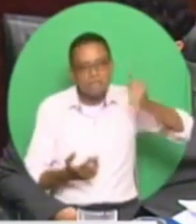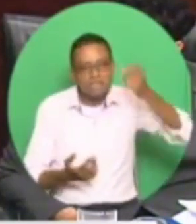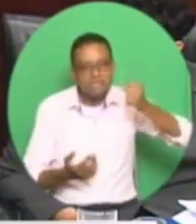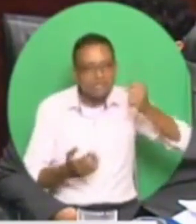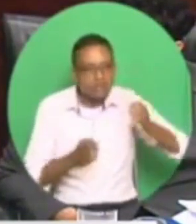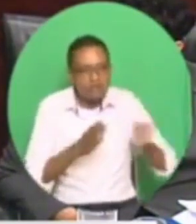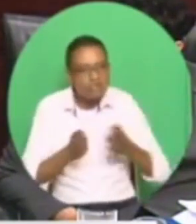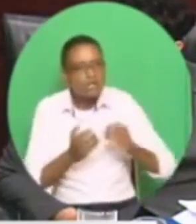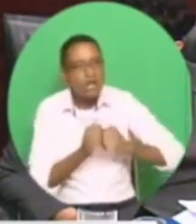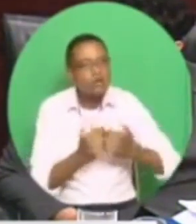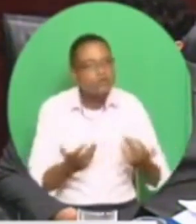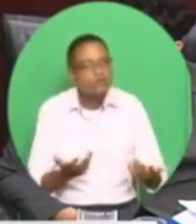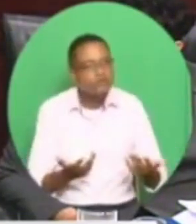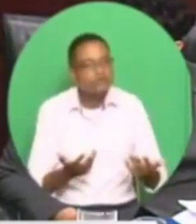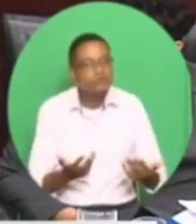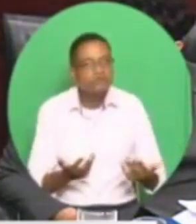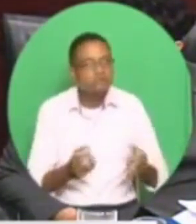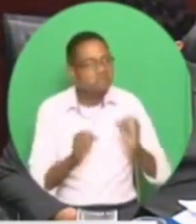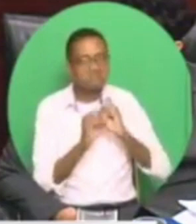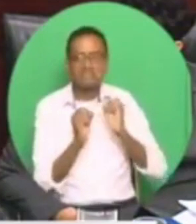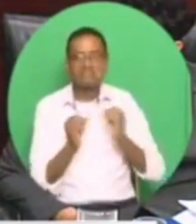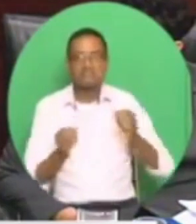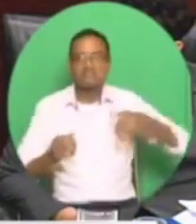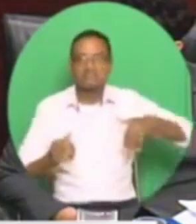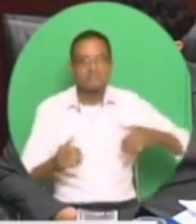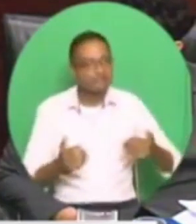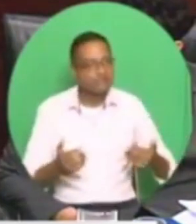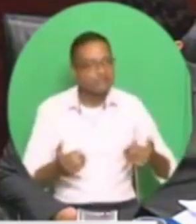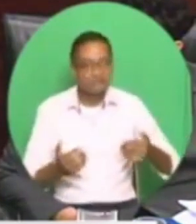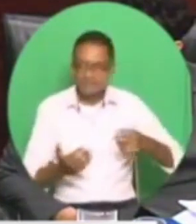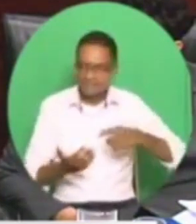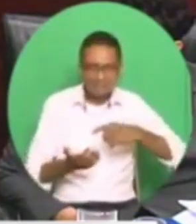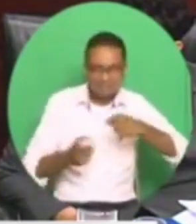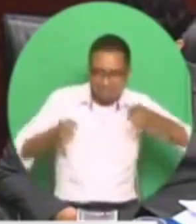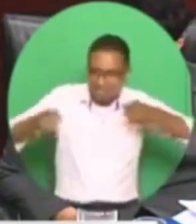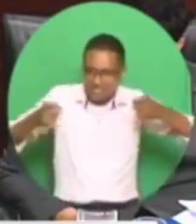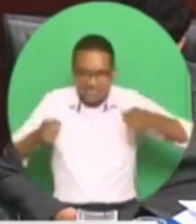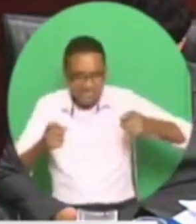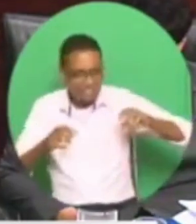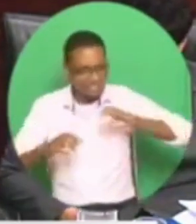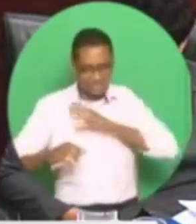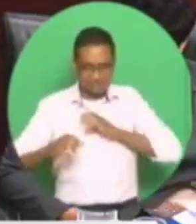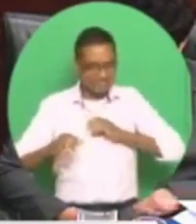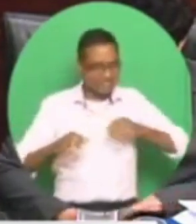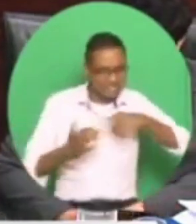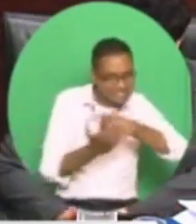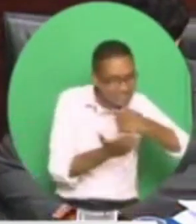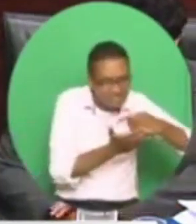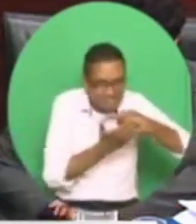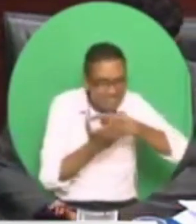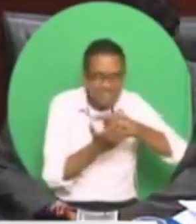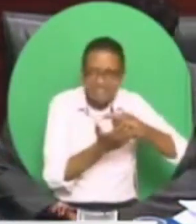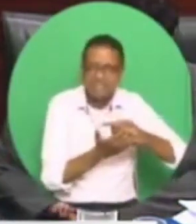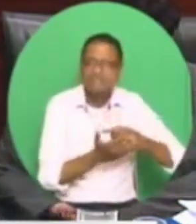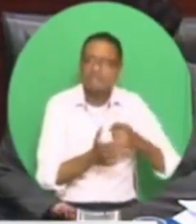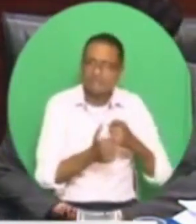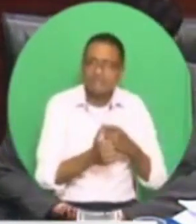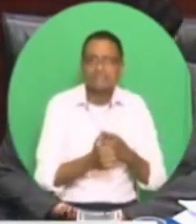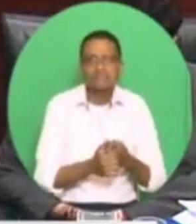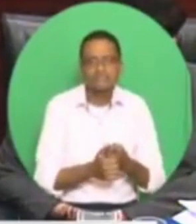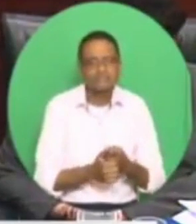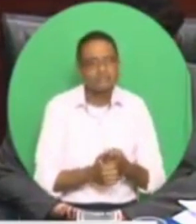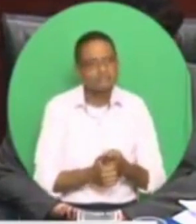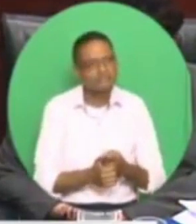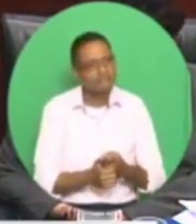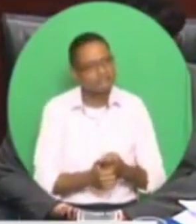That is a matter that requires process, a management committee, dialogue, negotiations, and so on. That kind of pension, see. Mama guy again. Mama